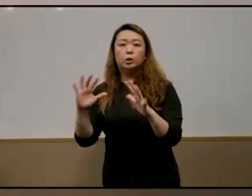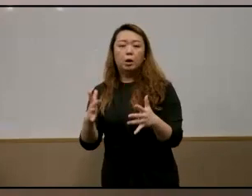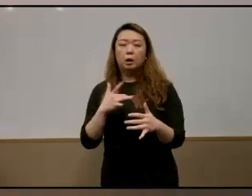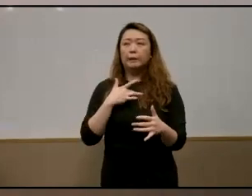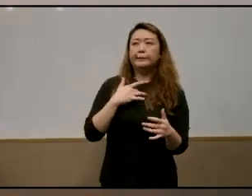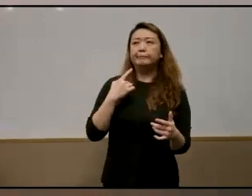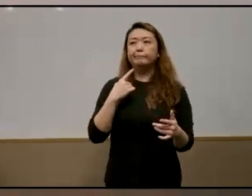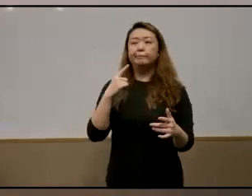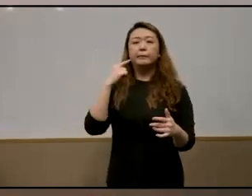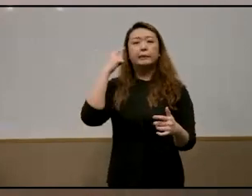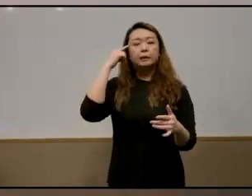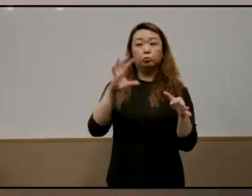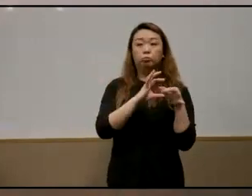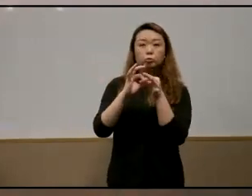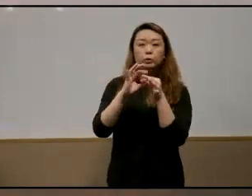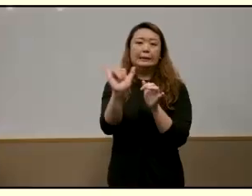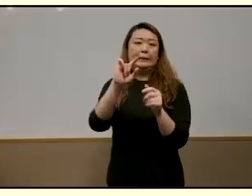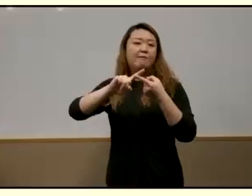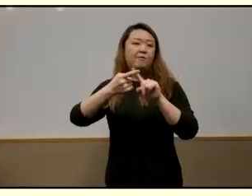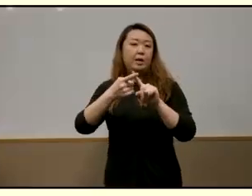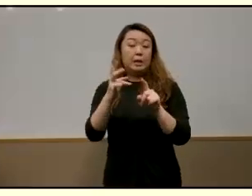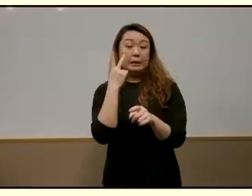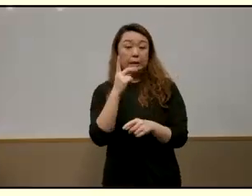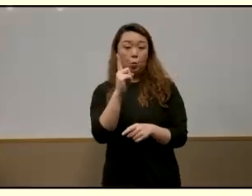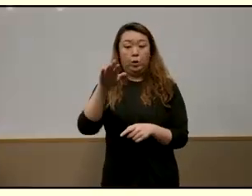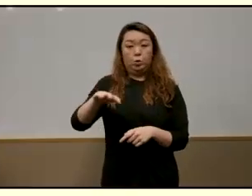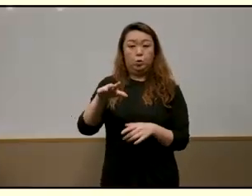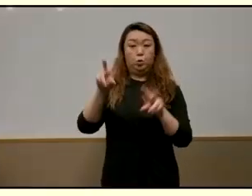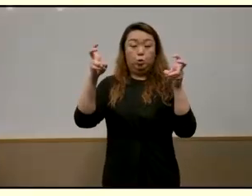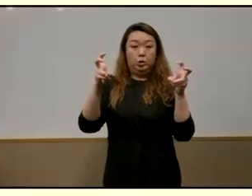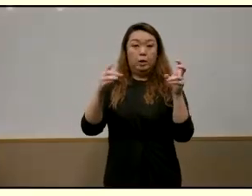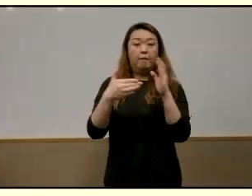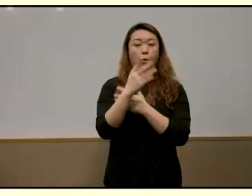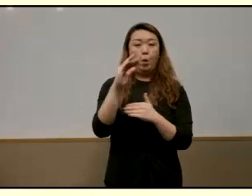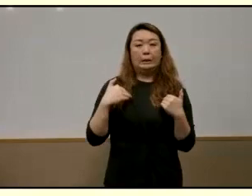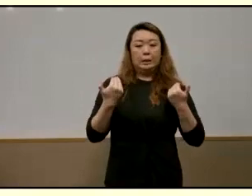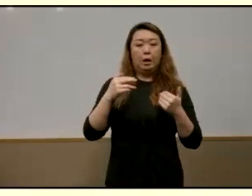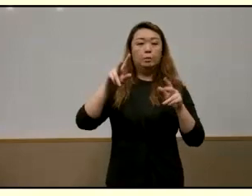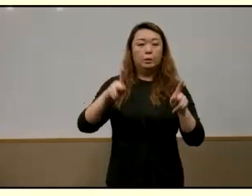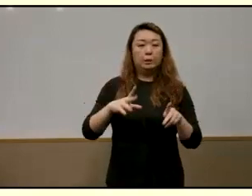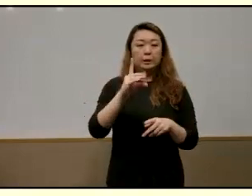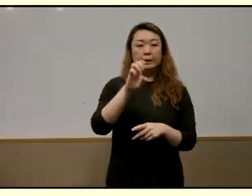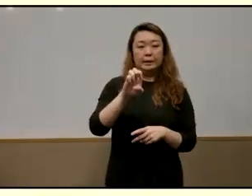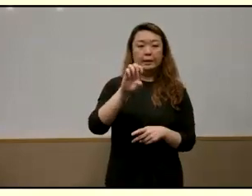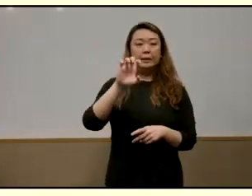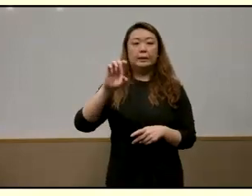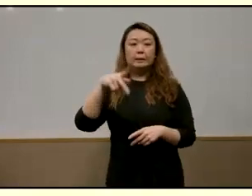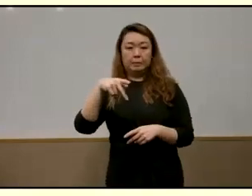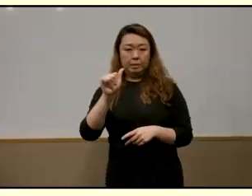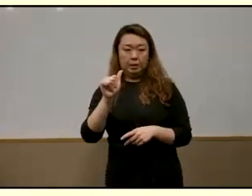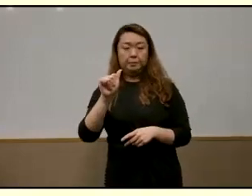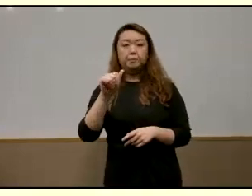relationship with teachers so you can see that in this quote by one young person deepta she was one of the young people who sought counsel from her teacher